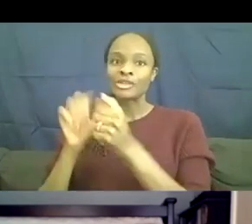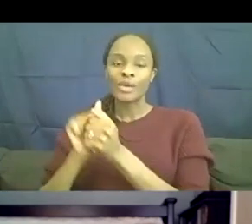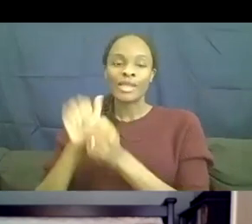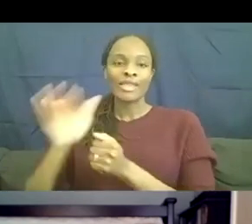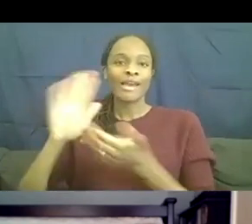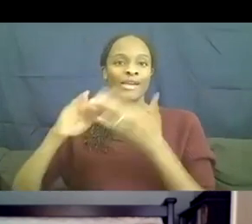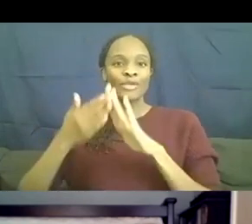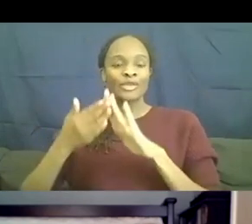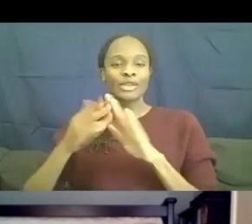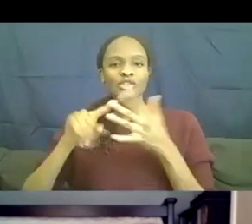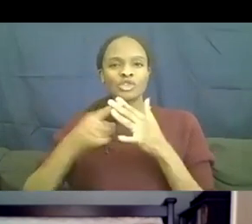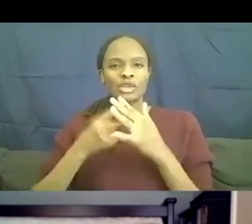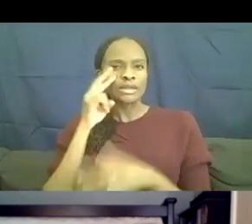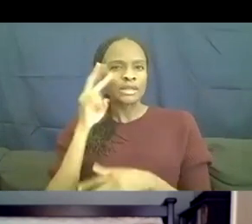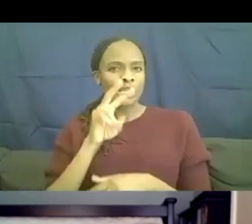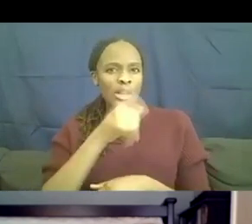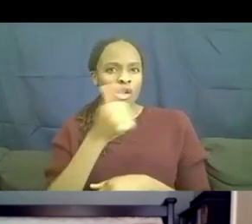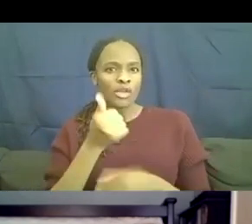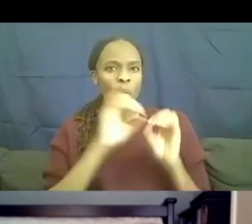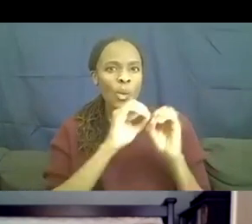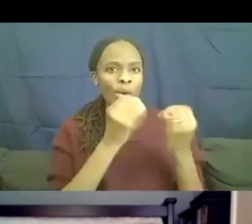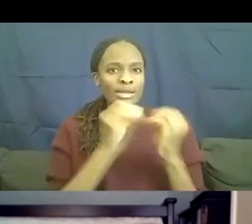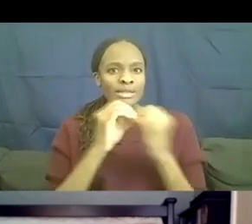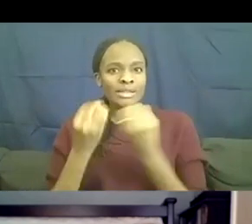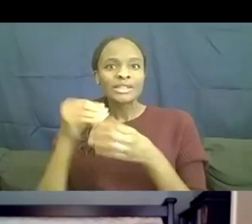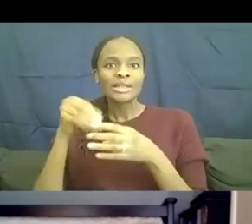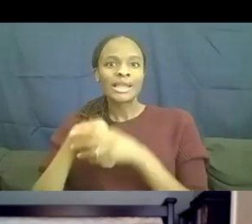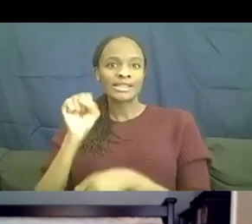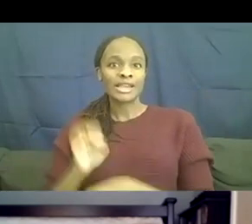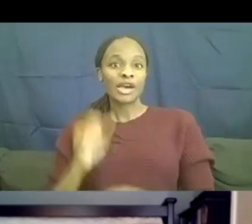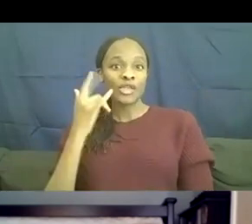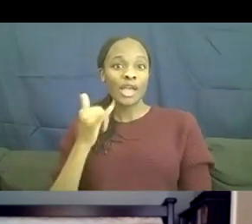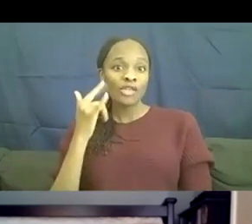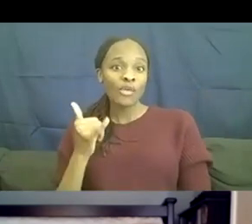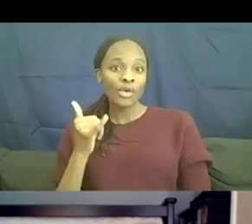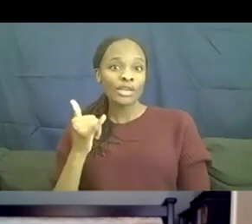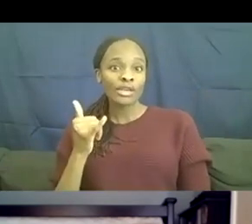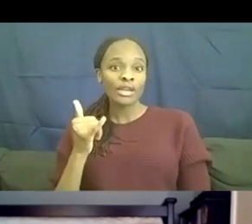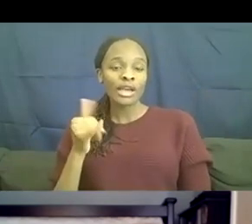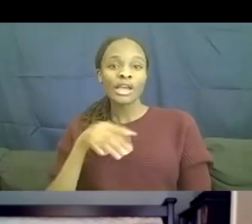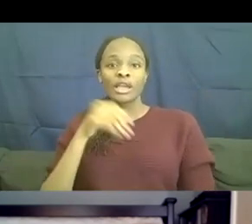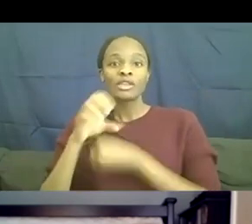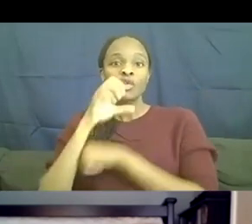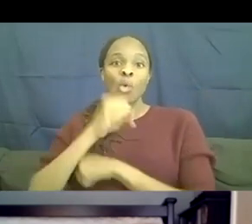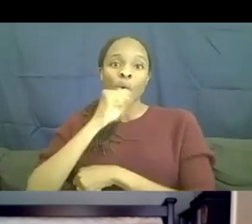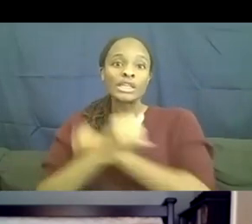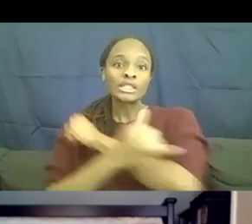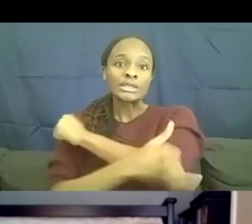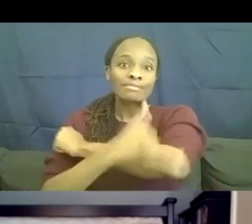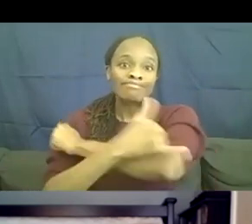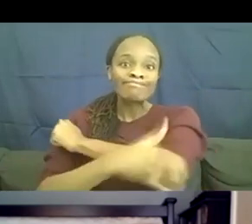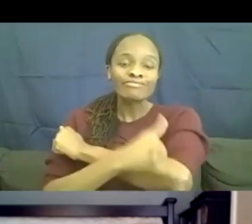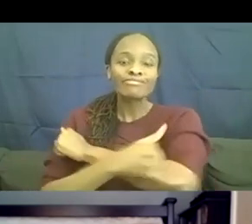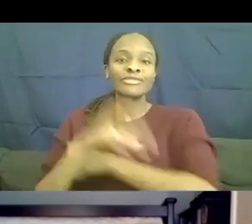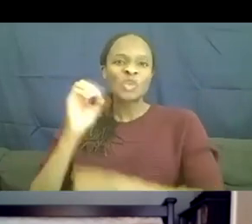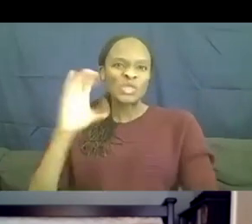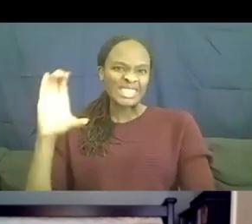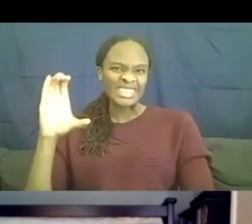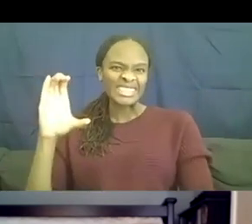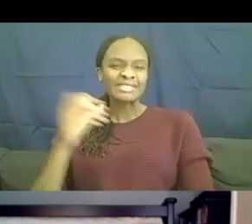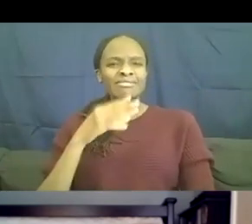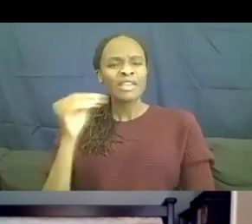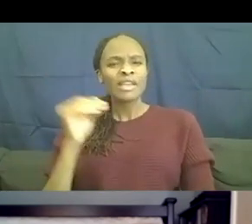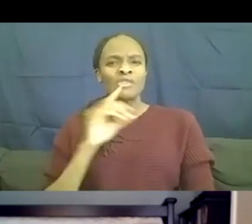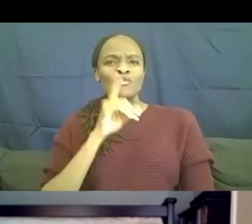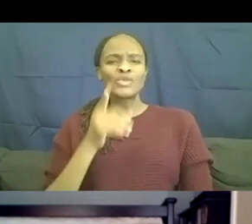started looking at other organizations in Southern California and Orange County. And really just had to speak to them about, we have this